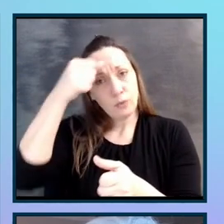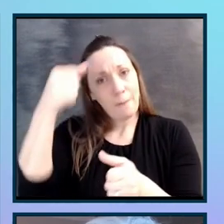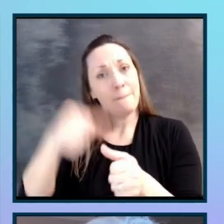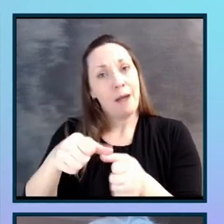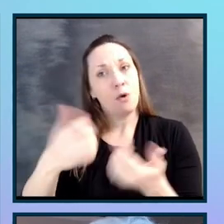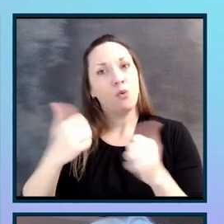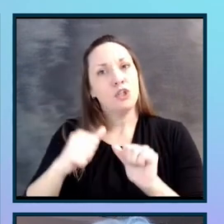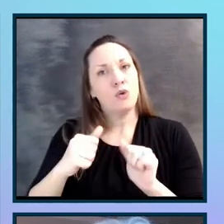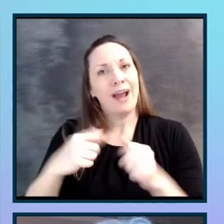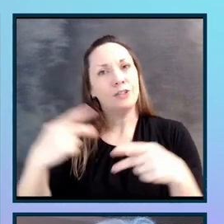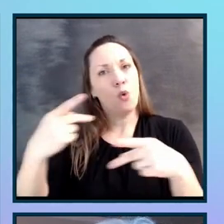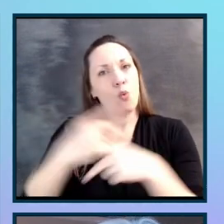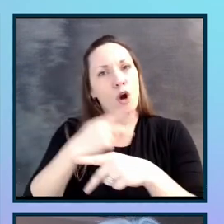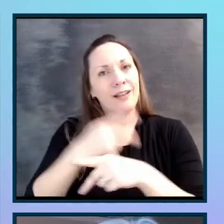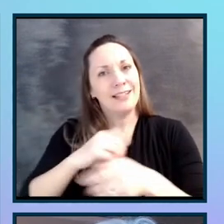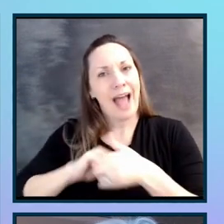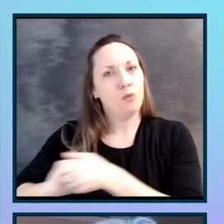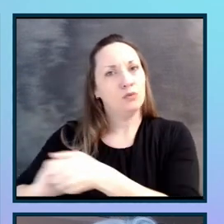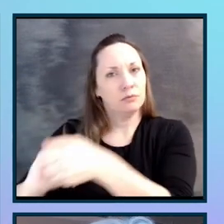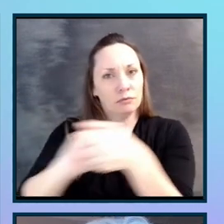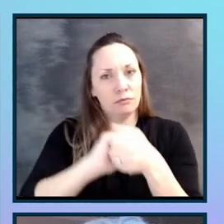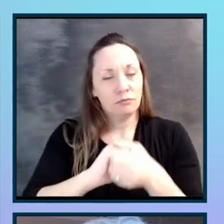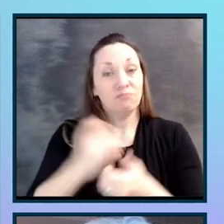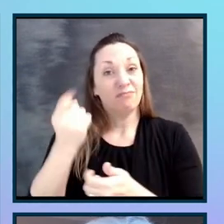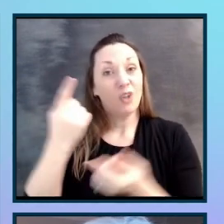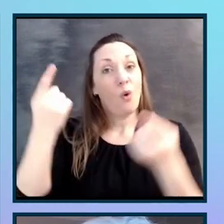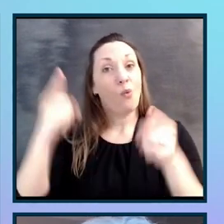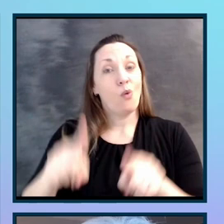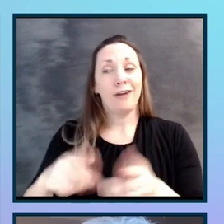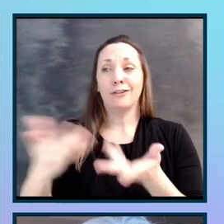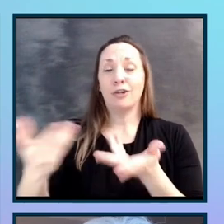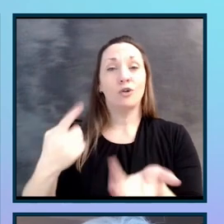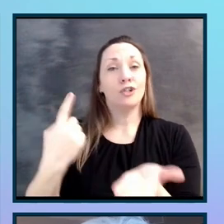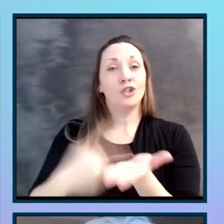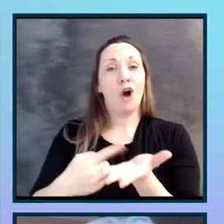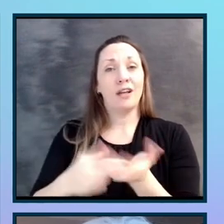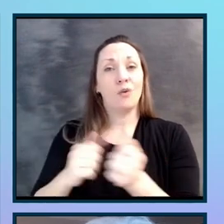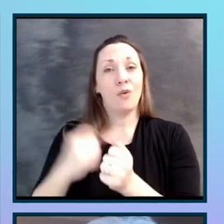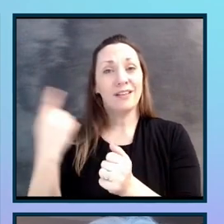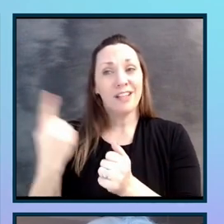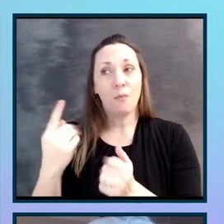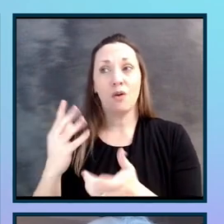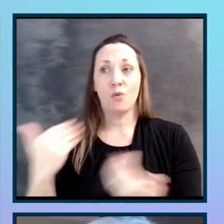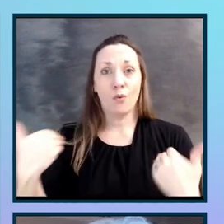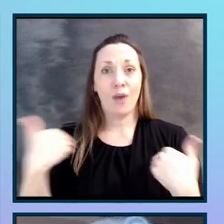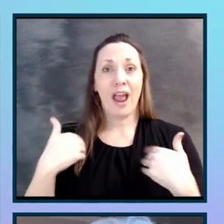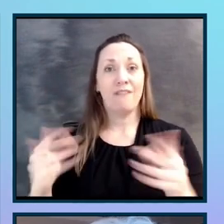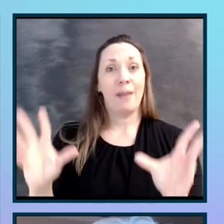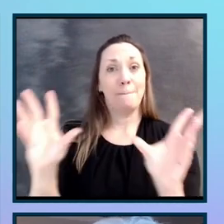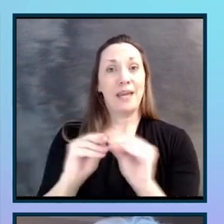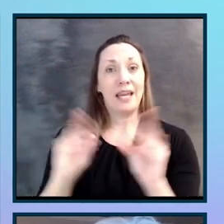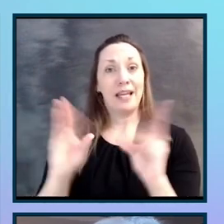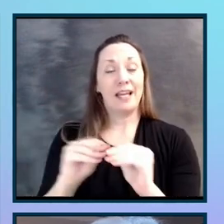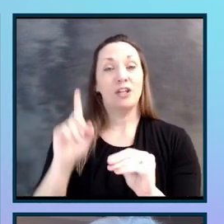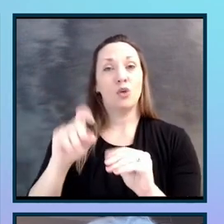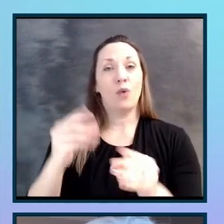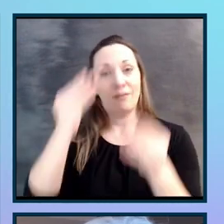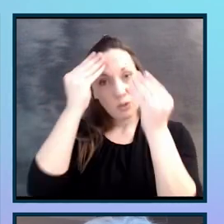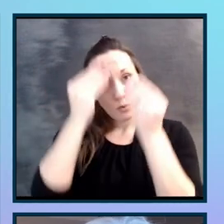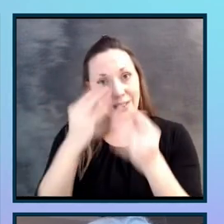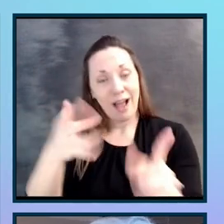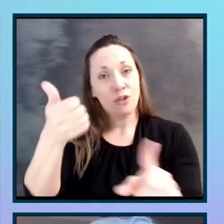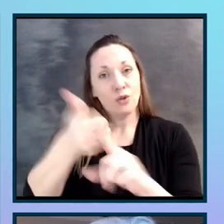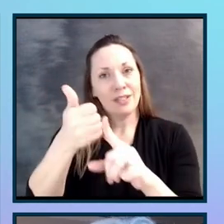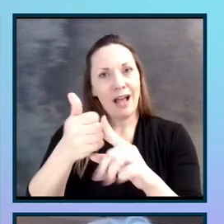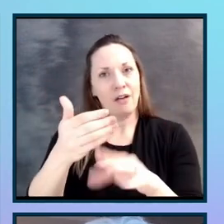this out. So when, you know, when you're talking to someone, when you're having a meeting, you kind of have to tell yourself in advance, okay, I'm going to go in